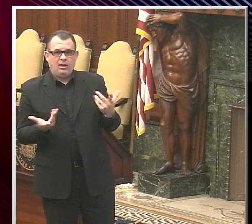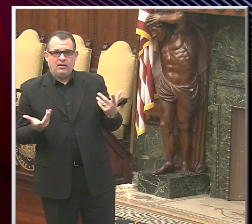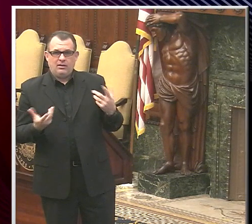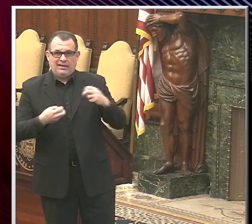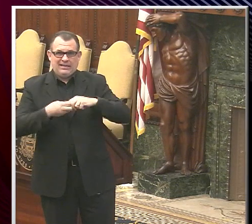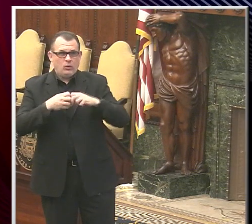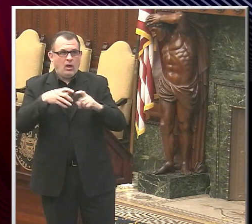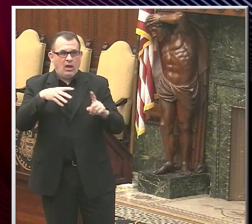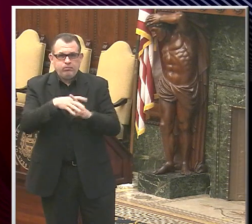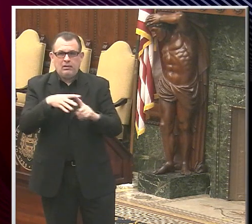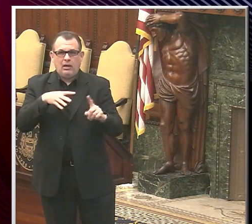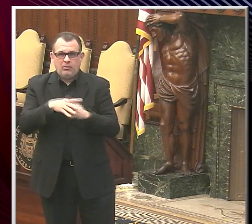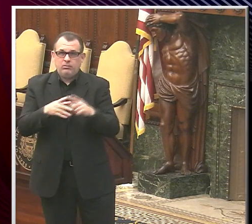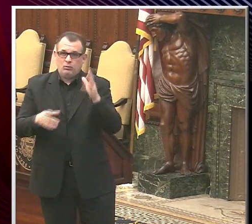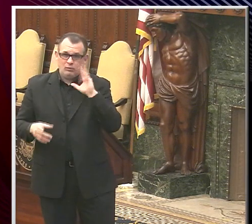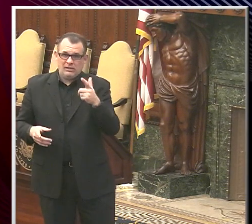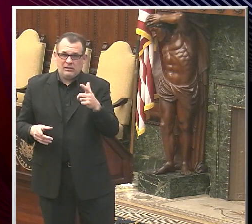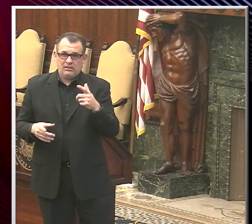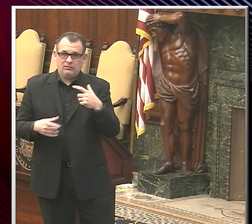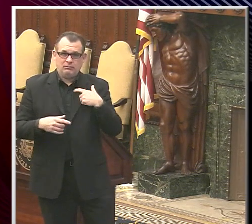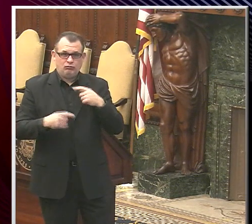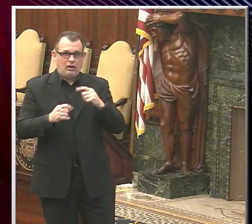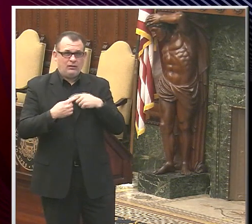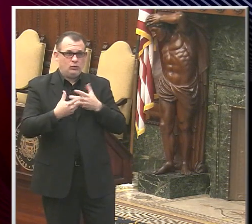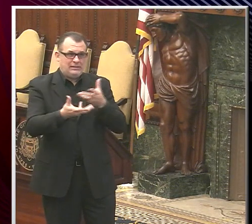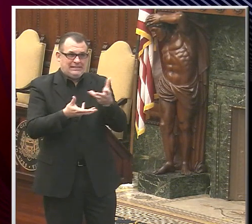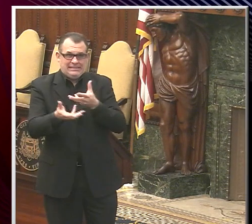work together with them to rectify those issues.